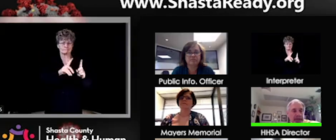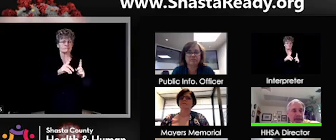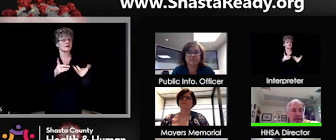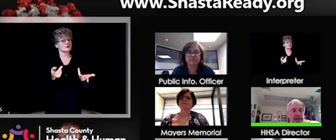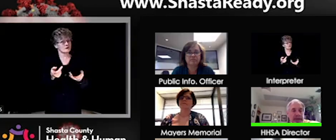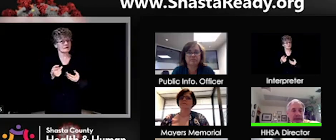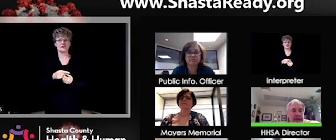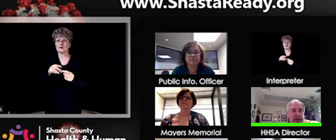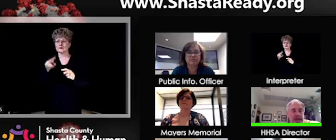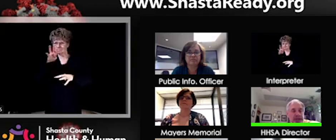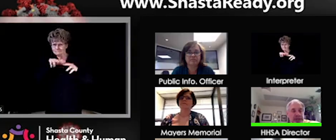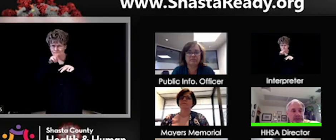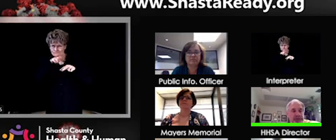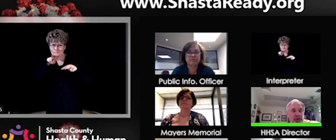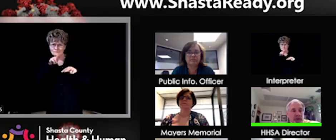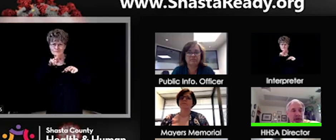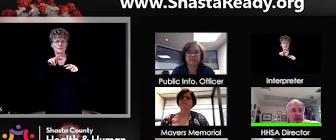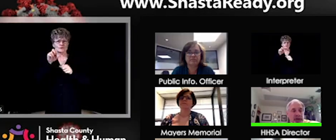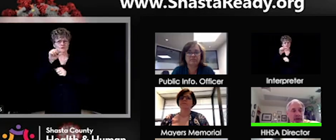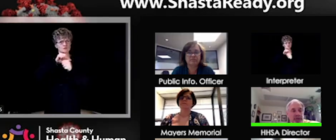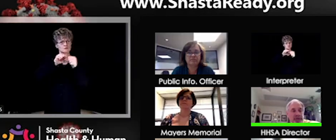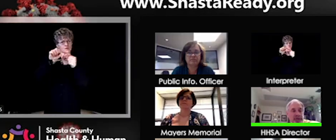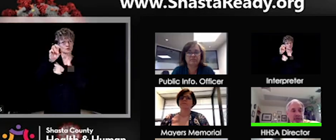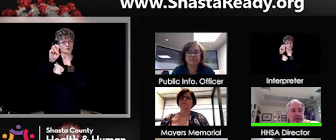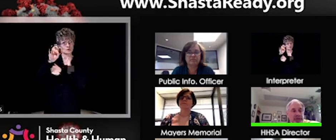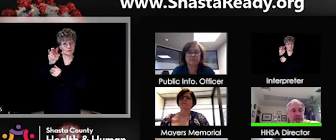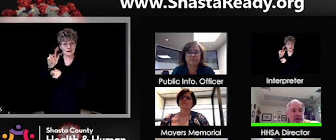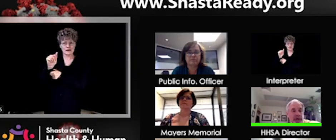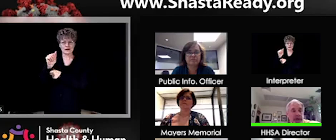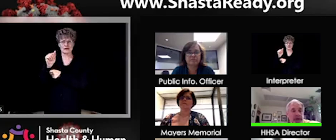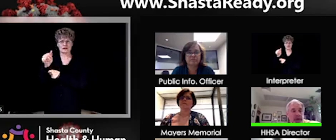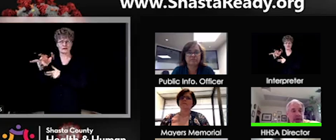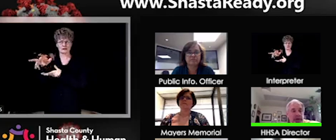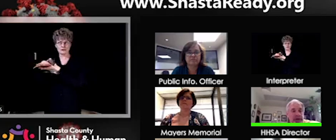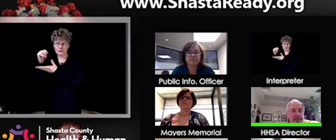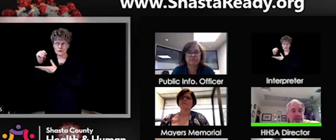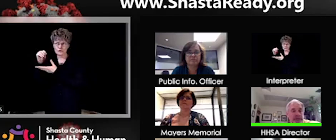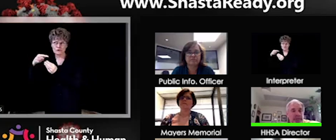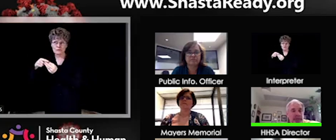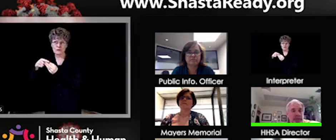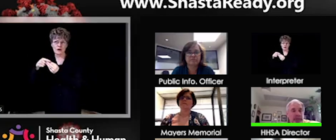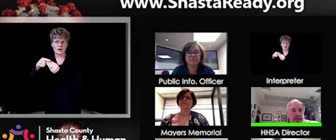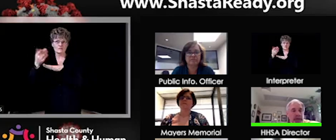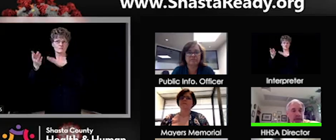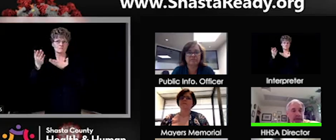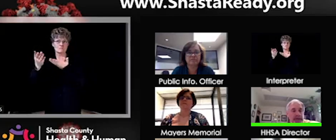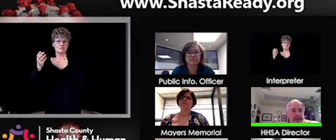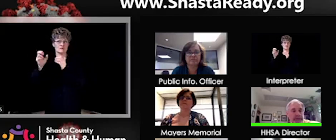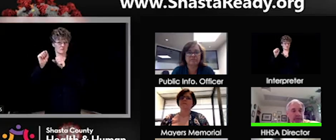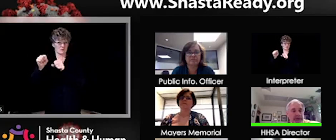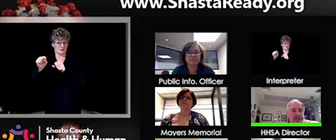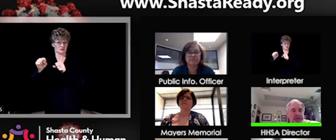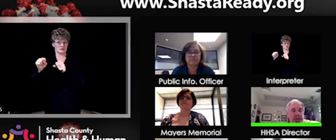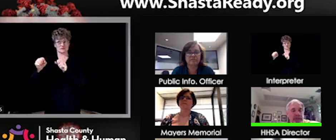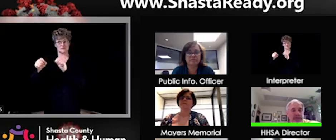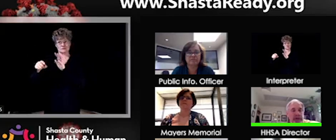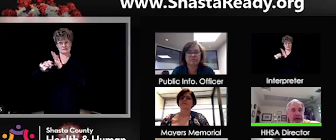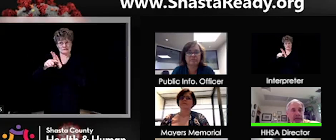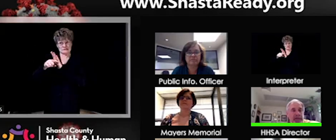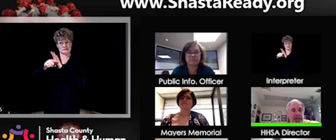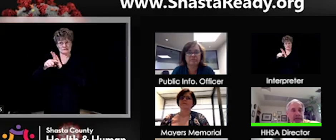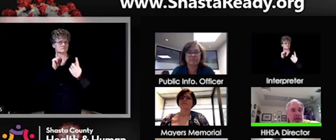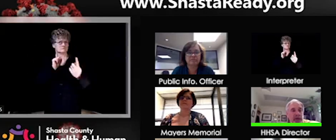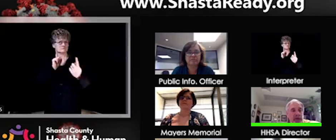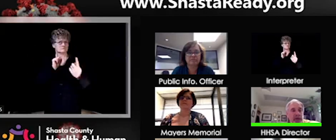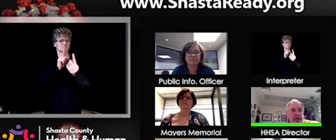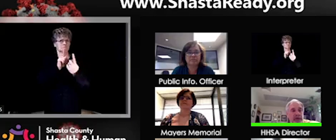happening and takes actions. So I, you know, I don't think it's a correct perception that he, you know, is just standing